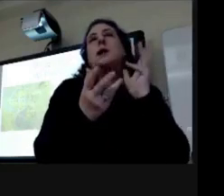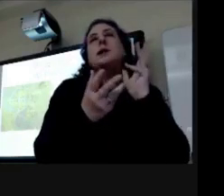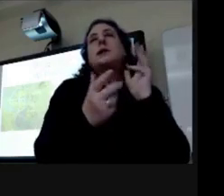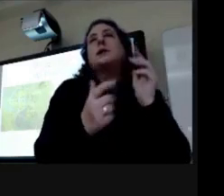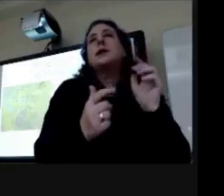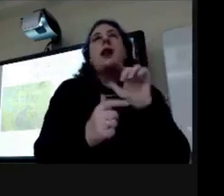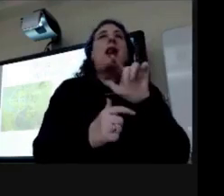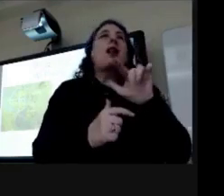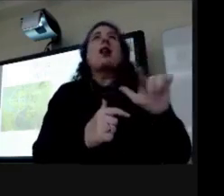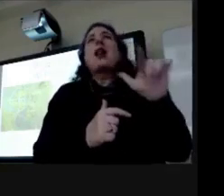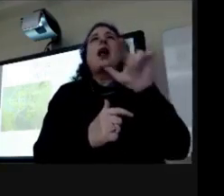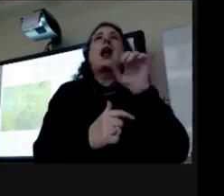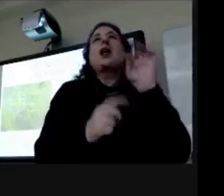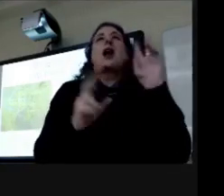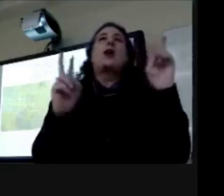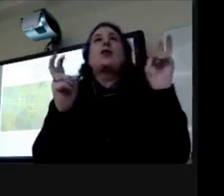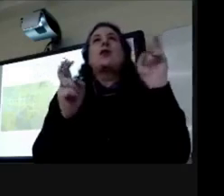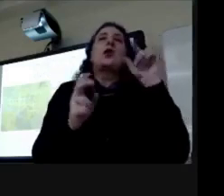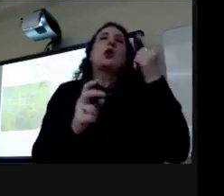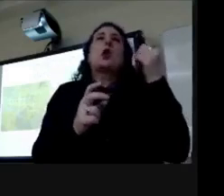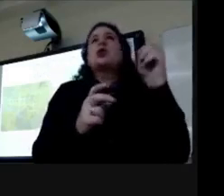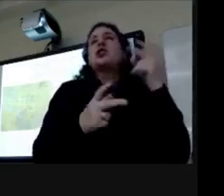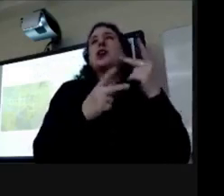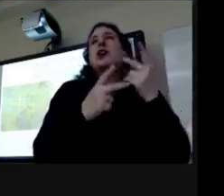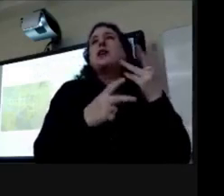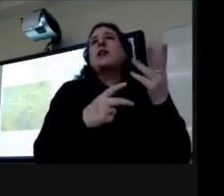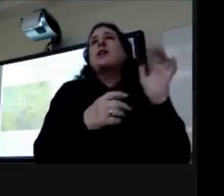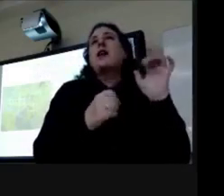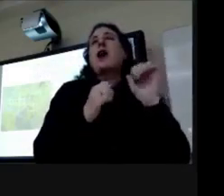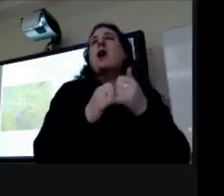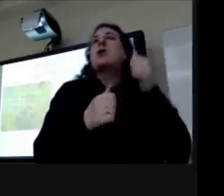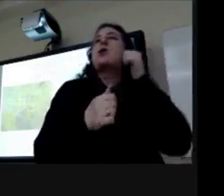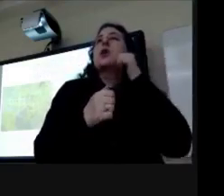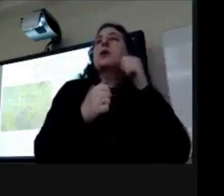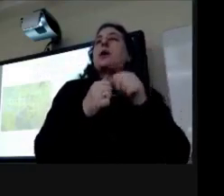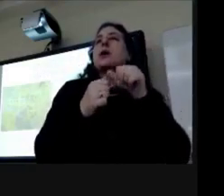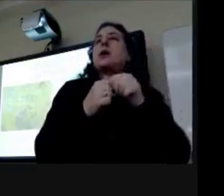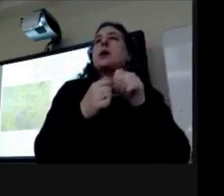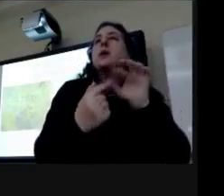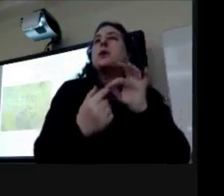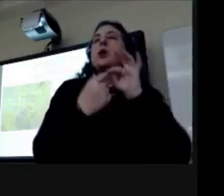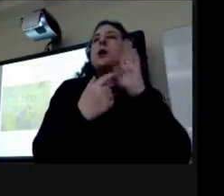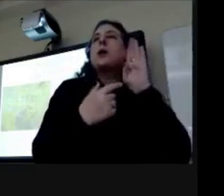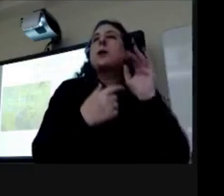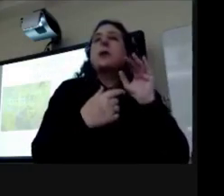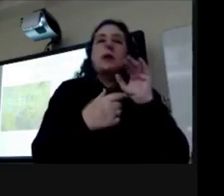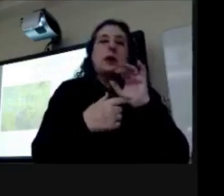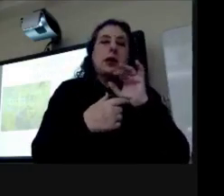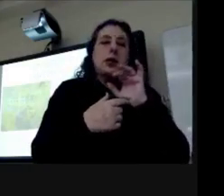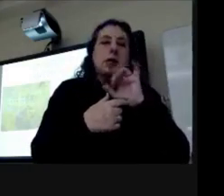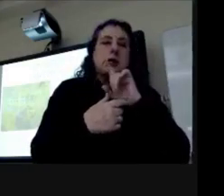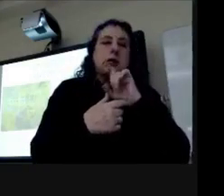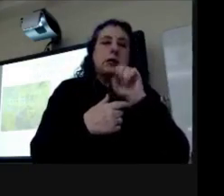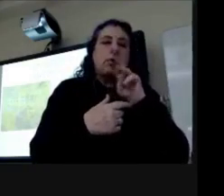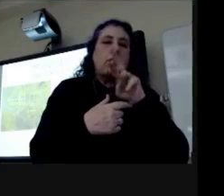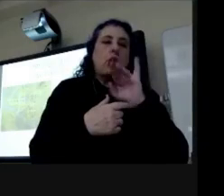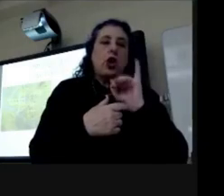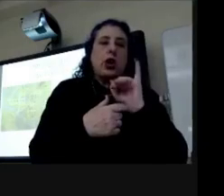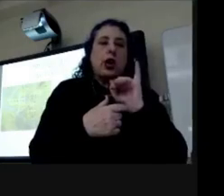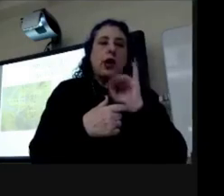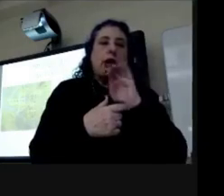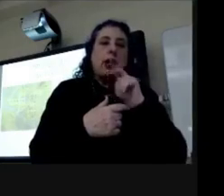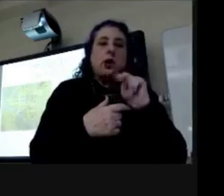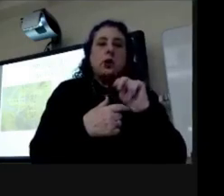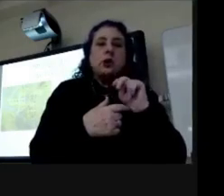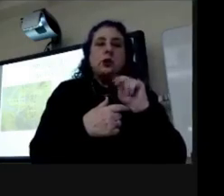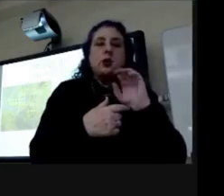of notion sort of thing and that's kind of how it was remembered um particularly by zimmery enos who was the son of one of the original